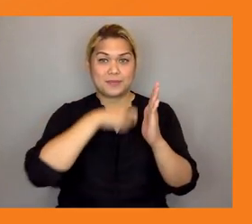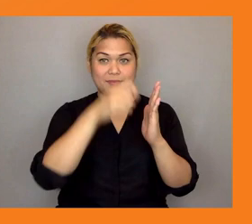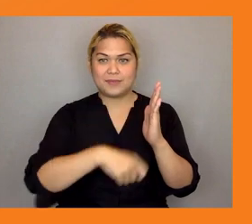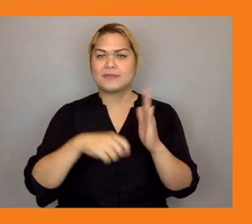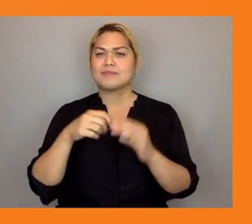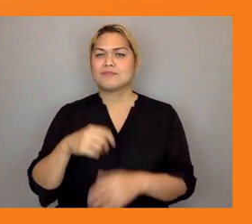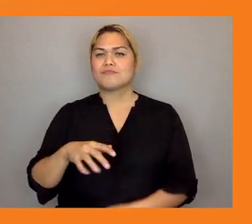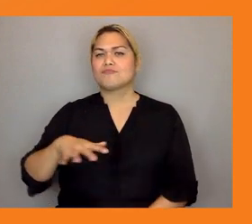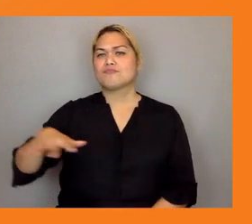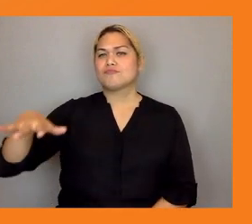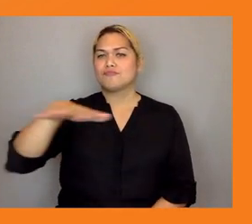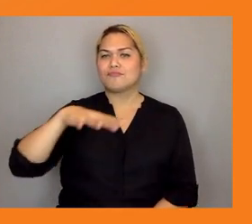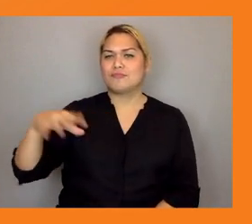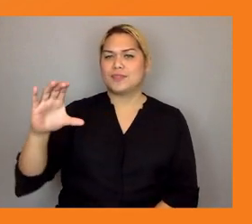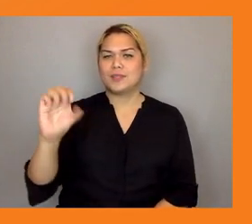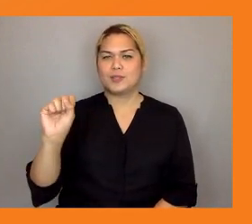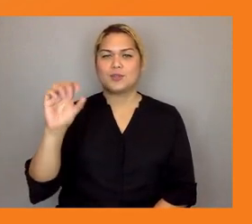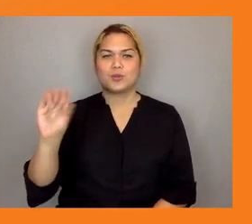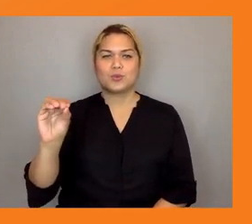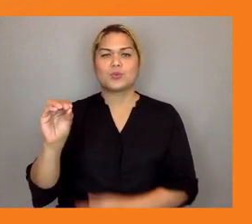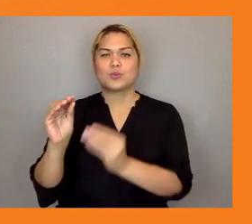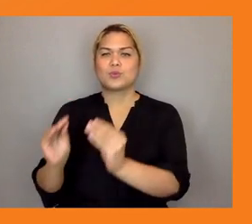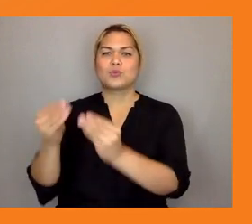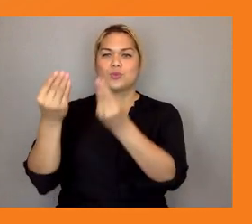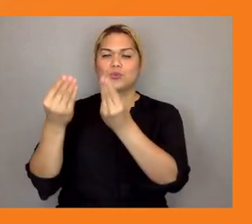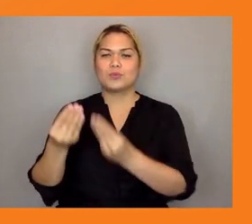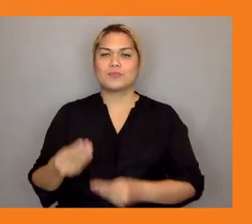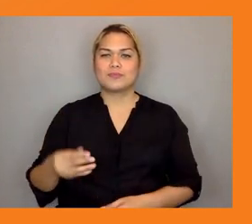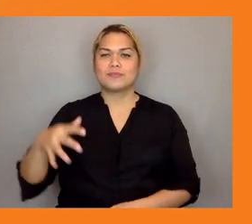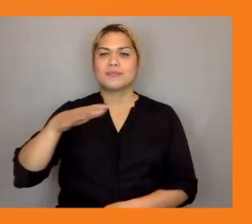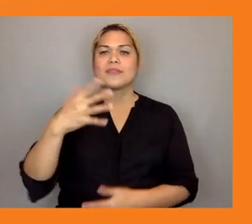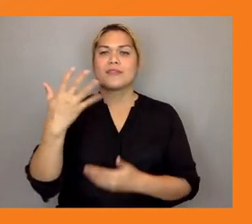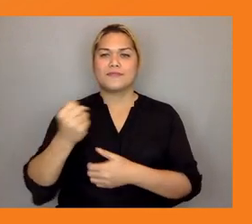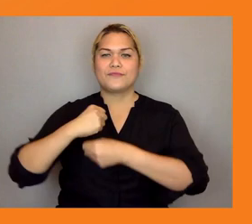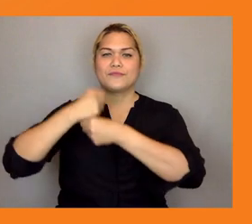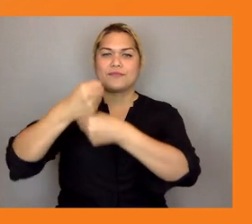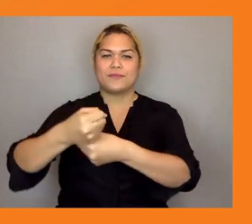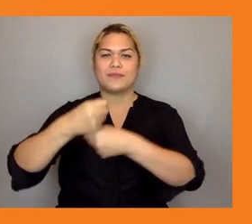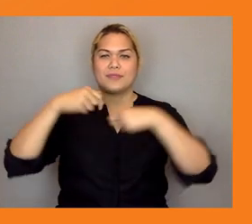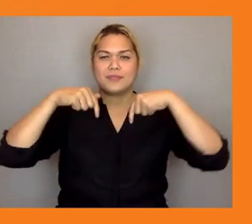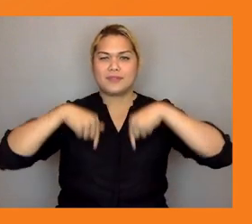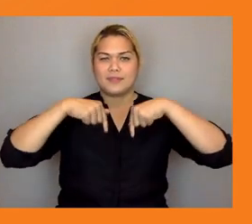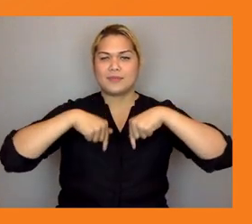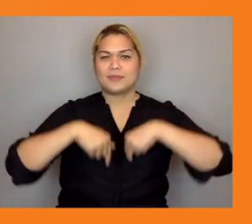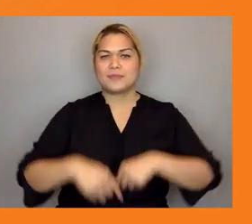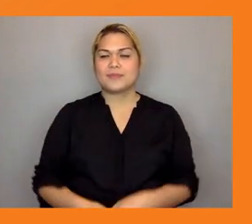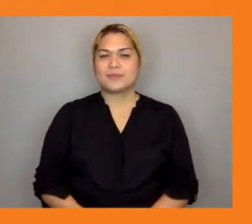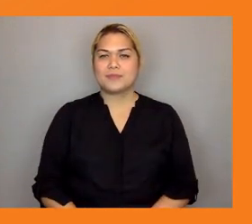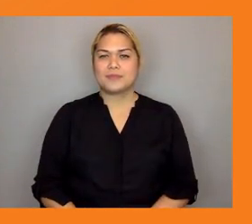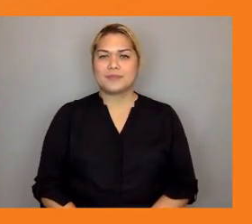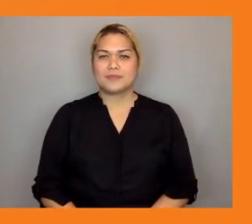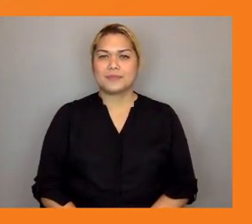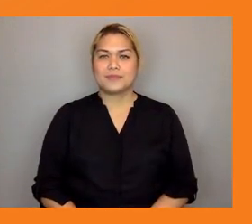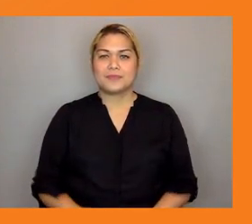that we're working with uh within the atoll countries in this occasion so just to give a little bit of context um we're from